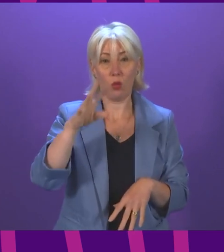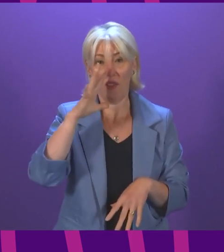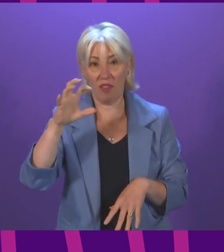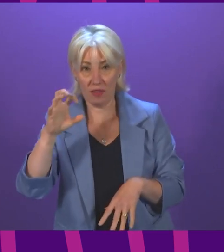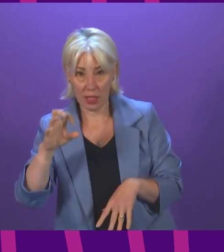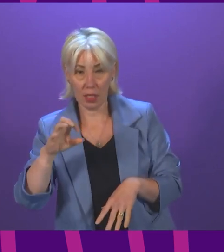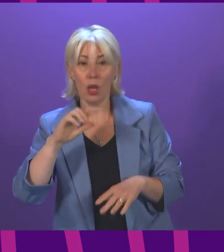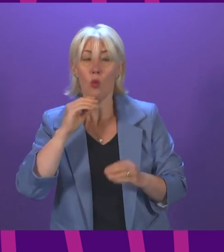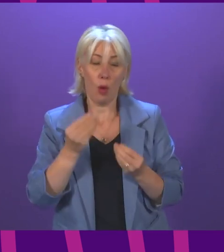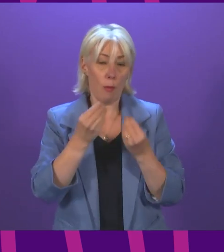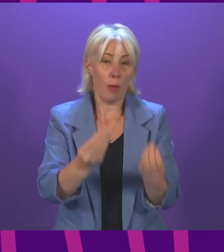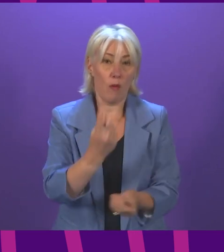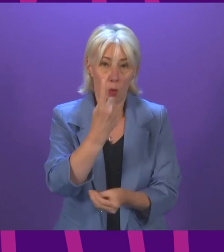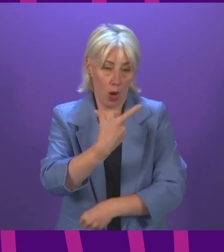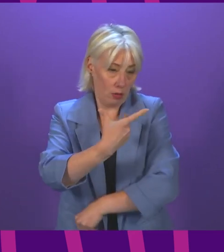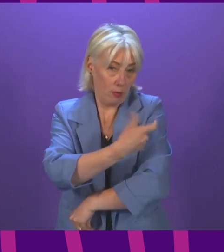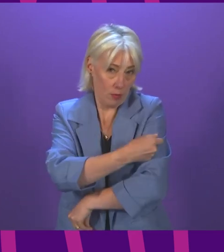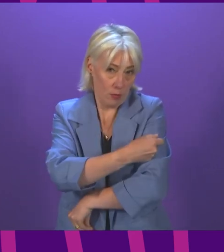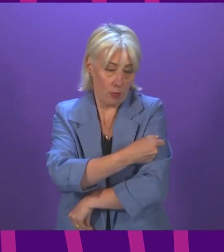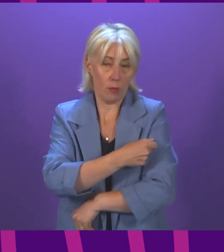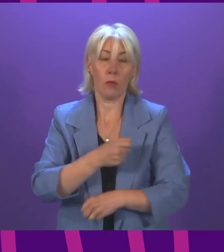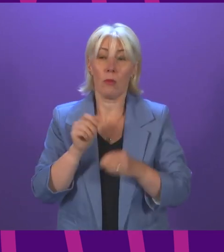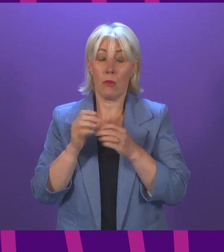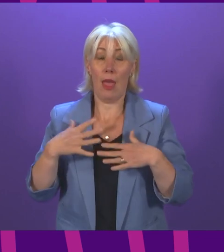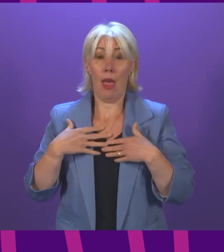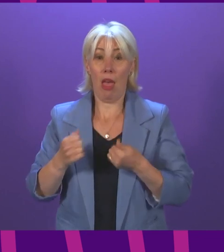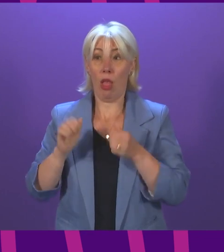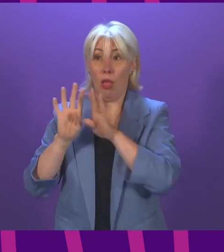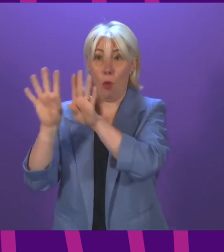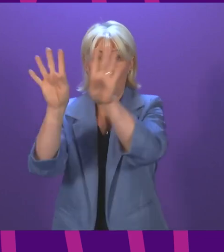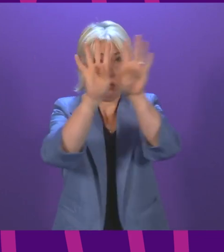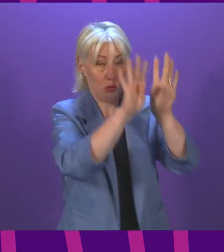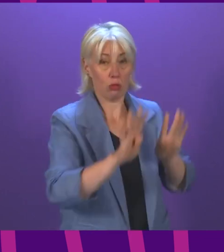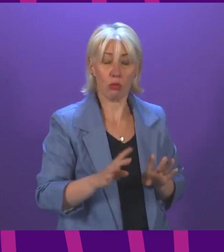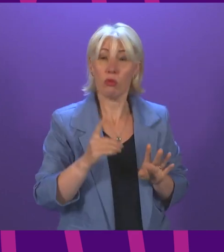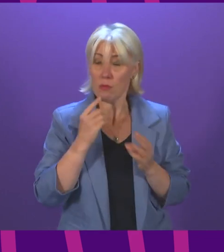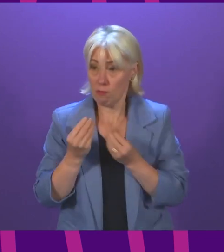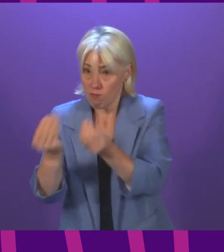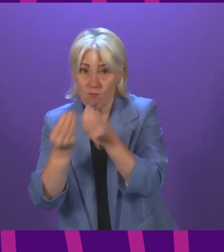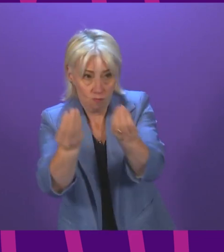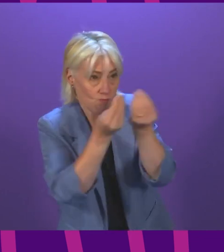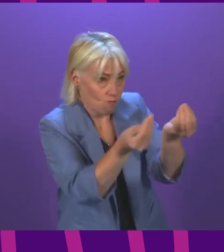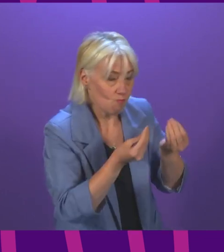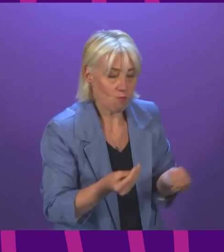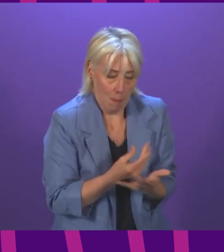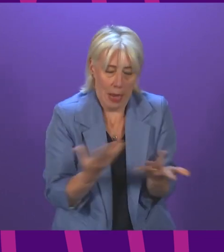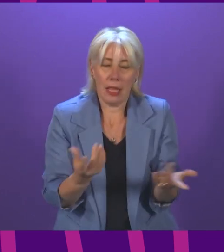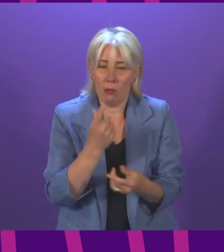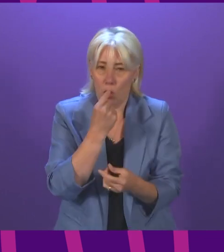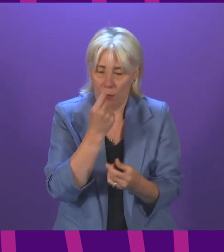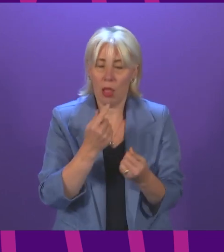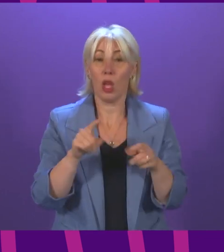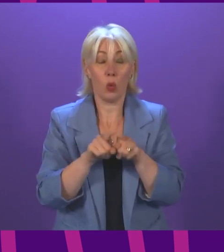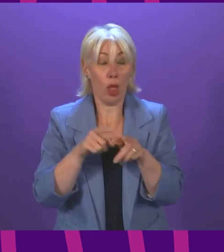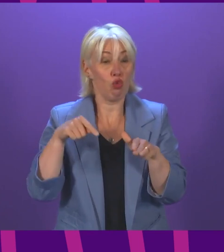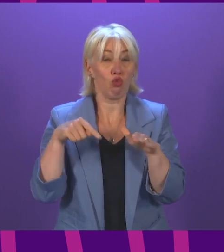offered a dose of the COVID vaccine. Health boards have begun to offer vaccinations to as many children as possible. The drop-in clinic